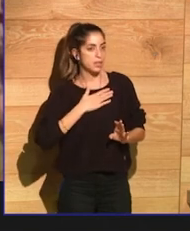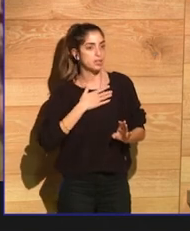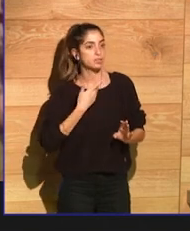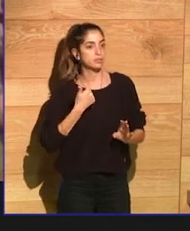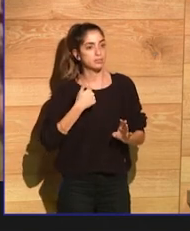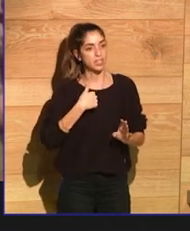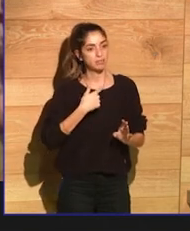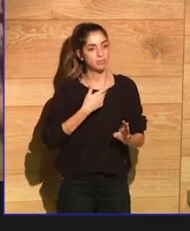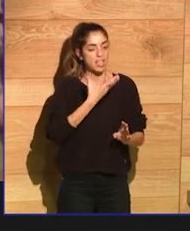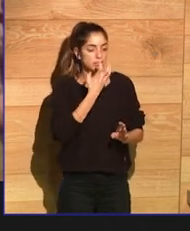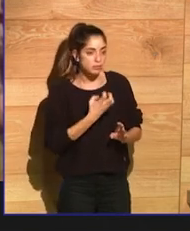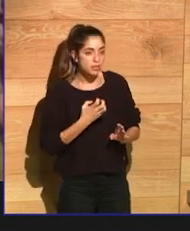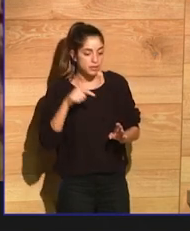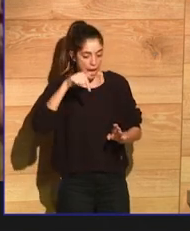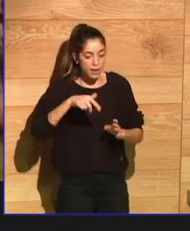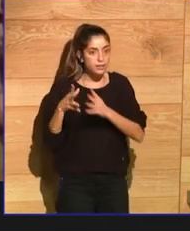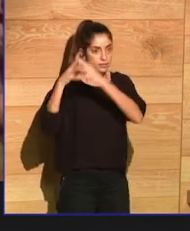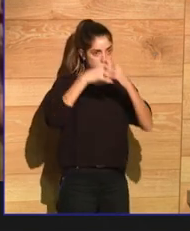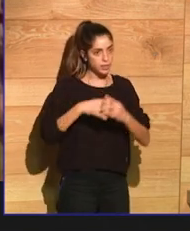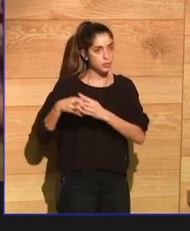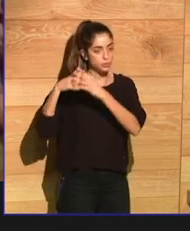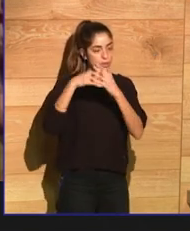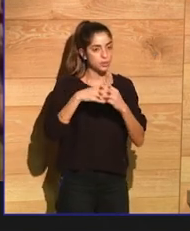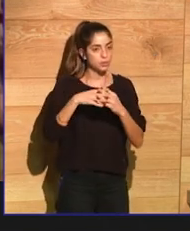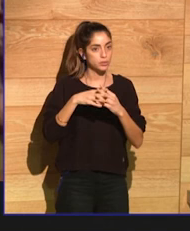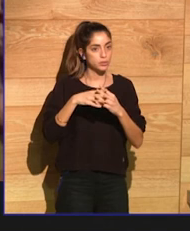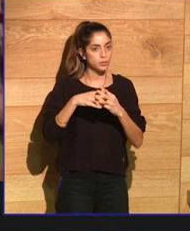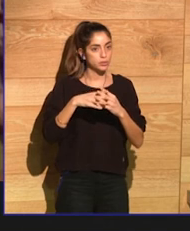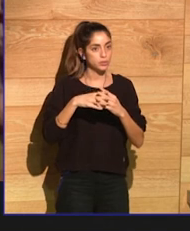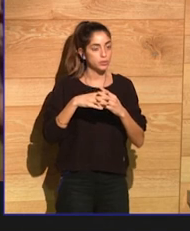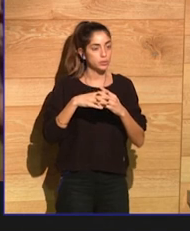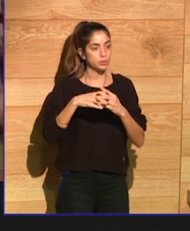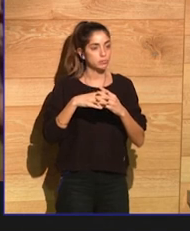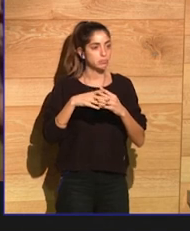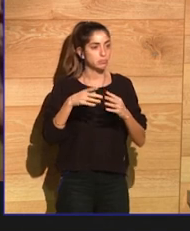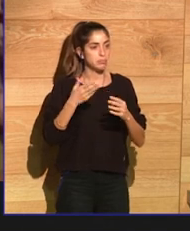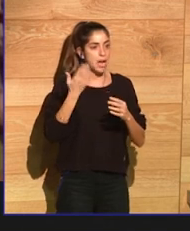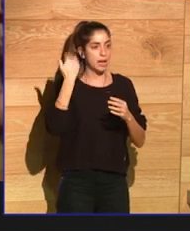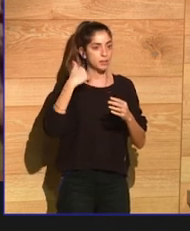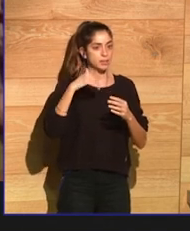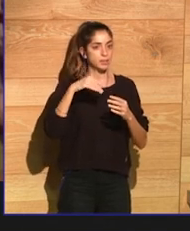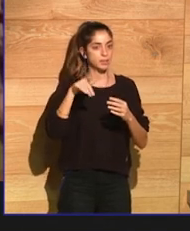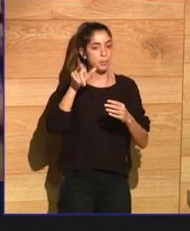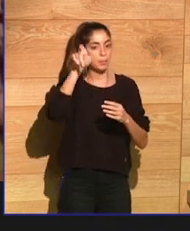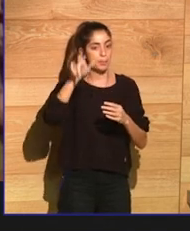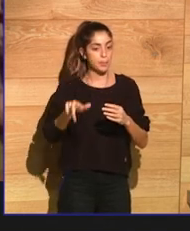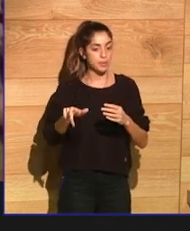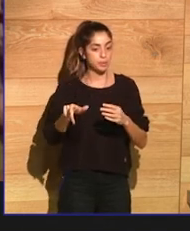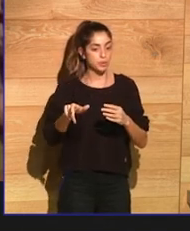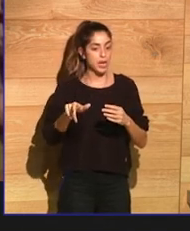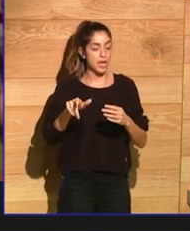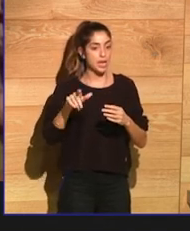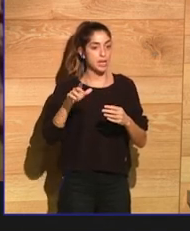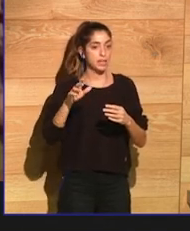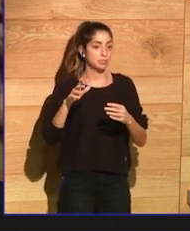there was a Korean-Canadian young woman named Alyssa Lam, who apparently was a great reader of my work. She quoted my